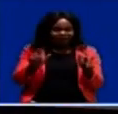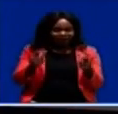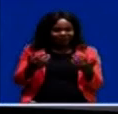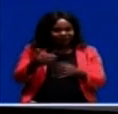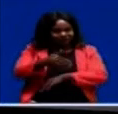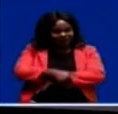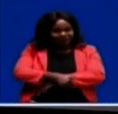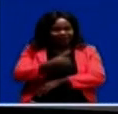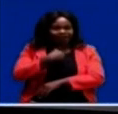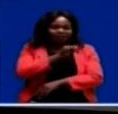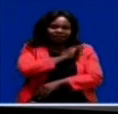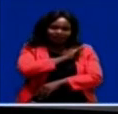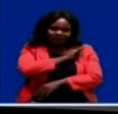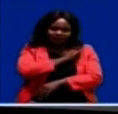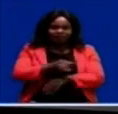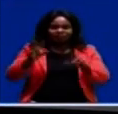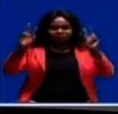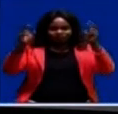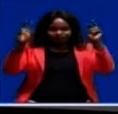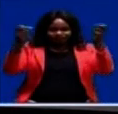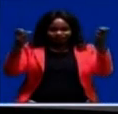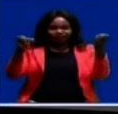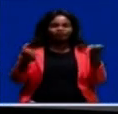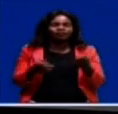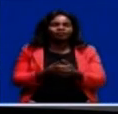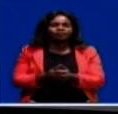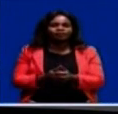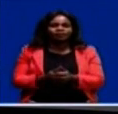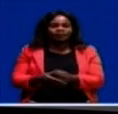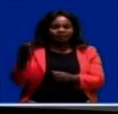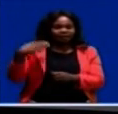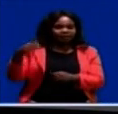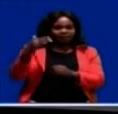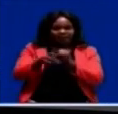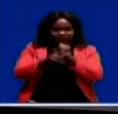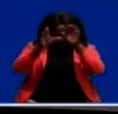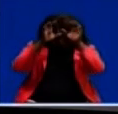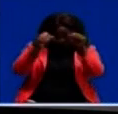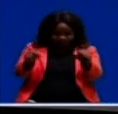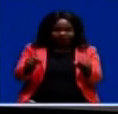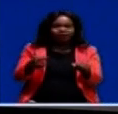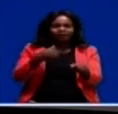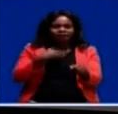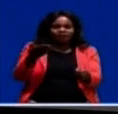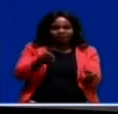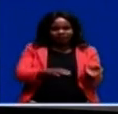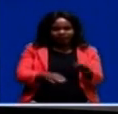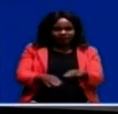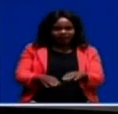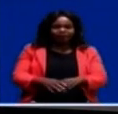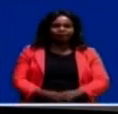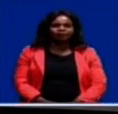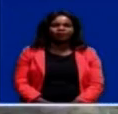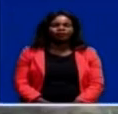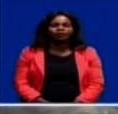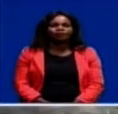is Isabel Banda. Our top story is in the news this hour. Former Vice President Lupando Mwabe has been put to rest.